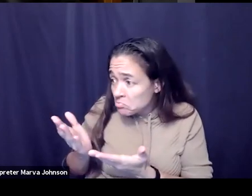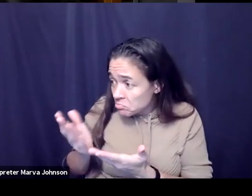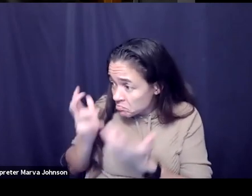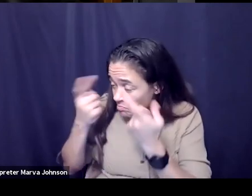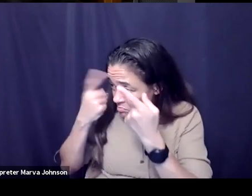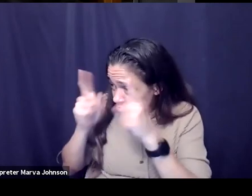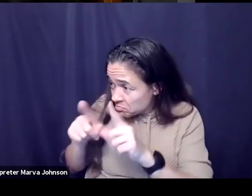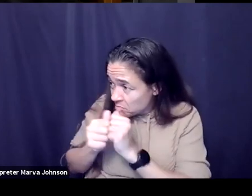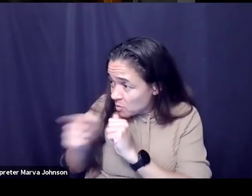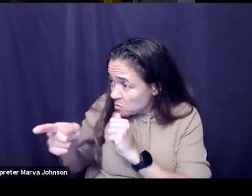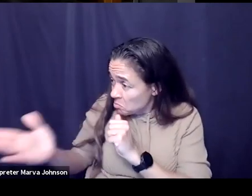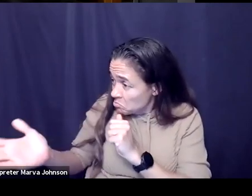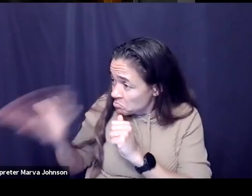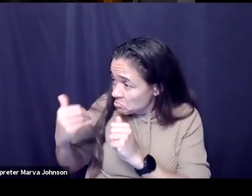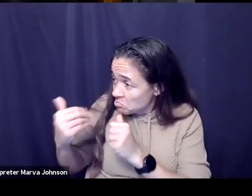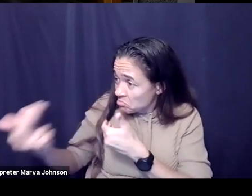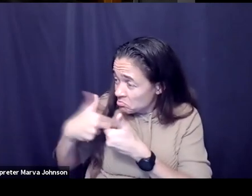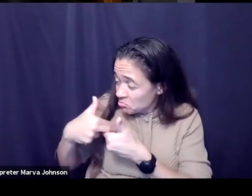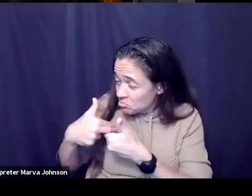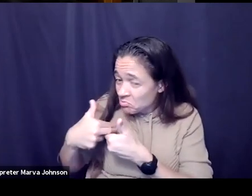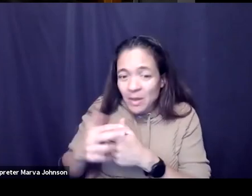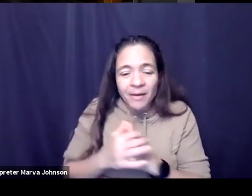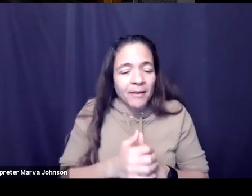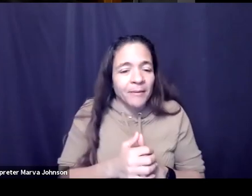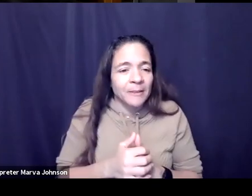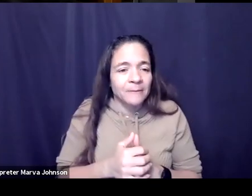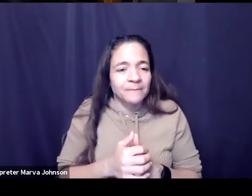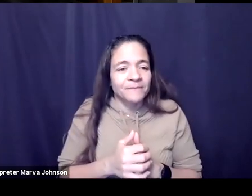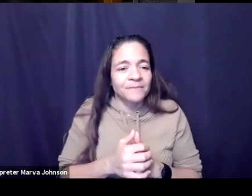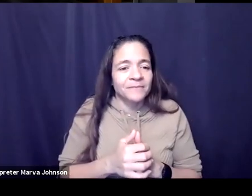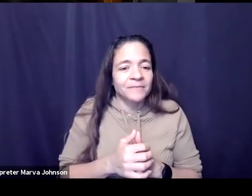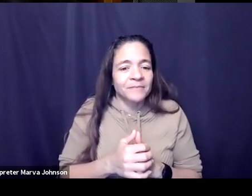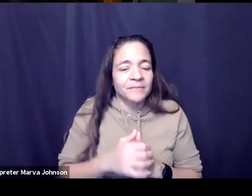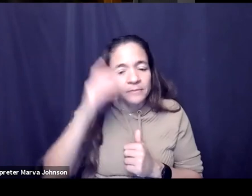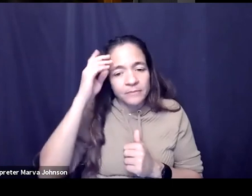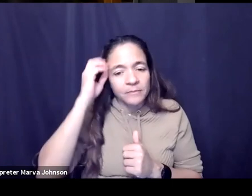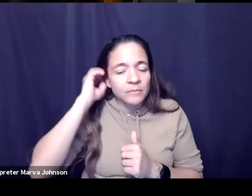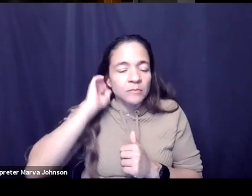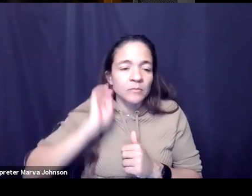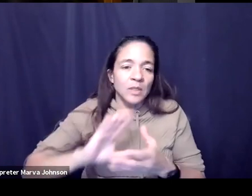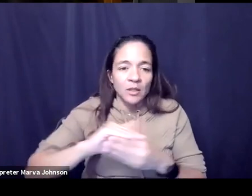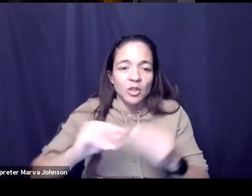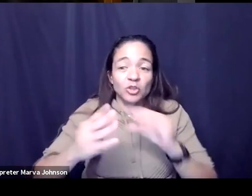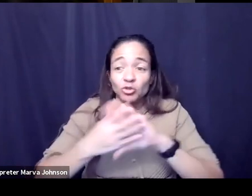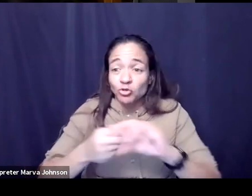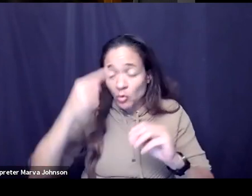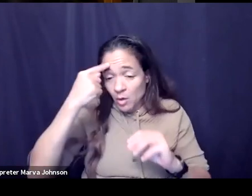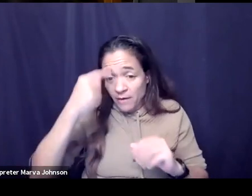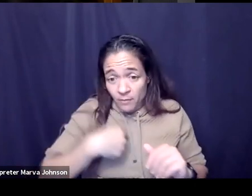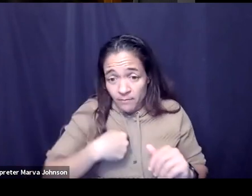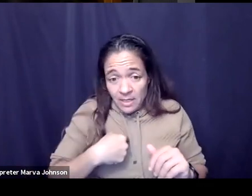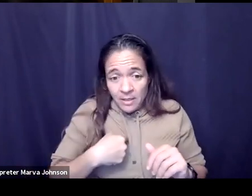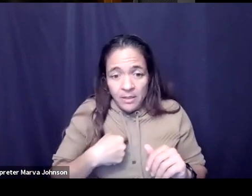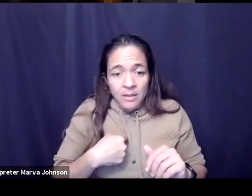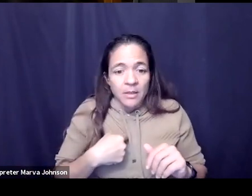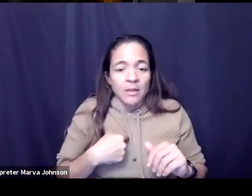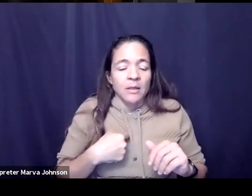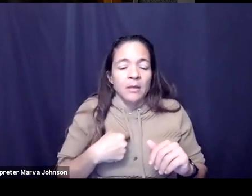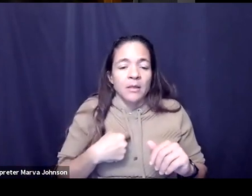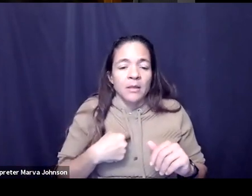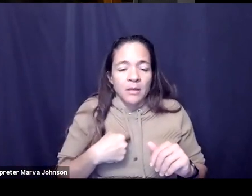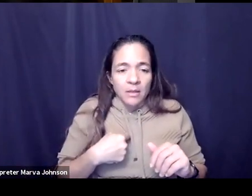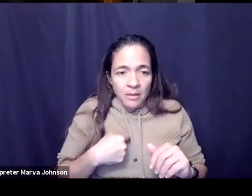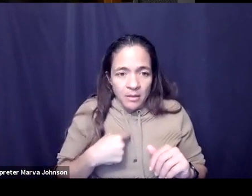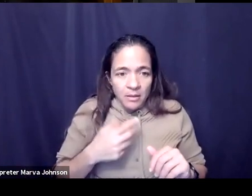know you could make it happen yeah you know what the the story for me that comes to mind here is um my